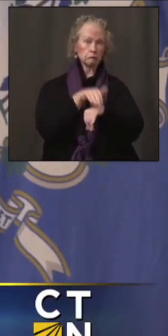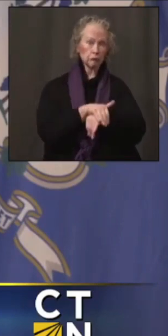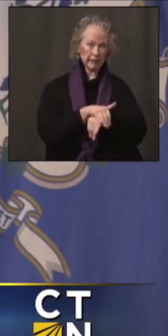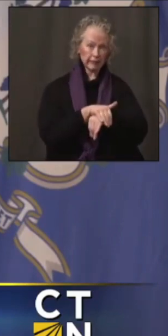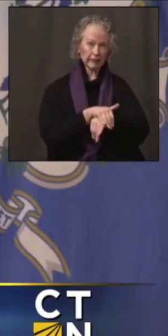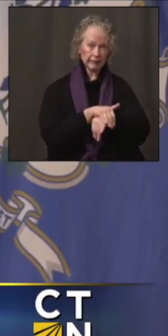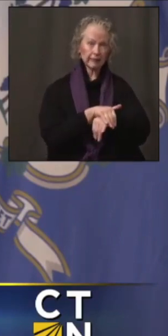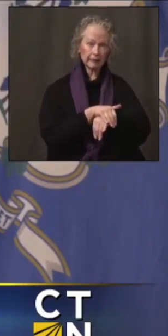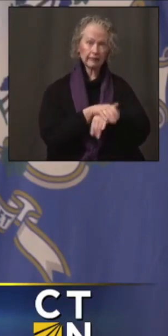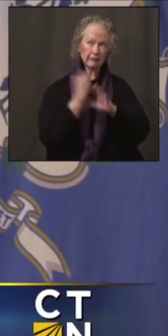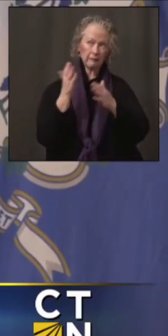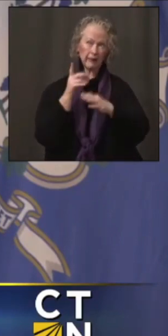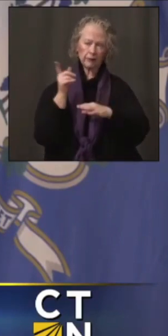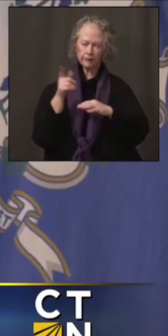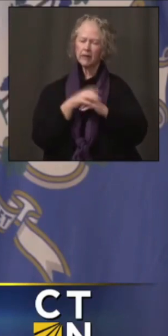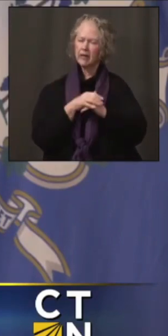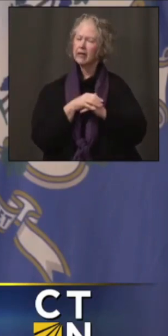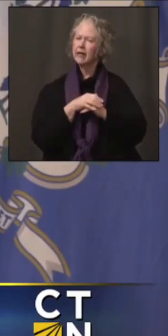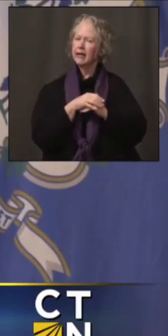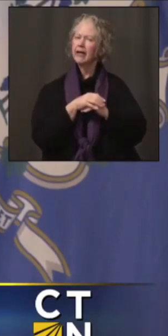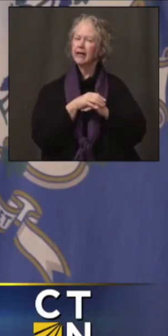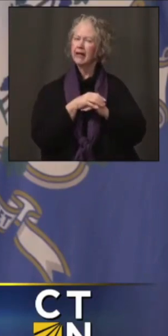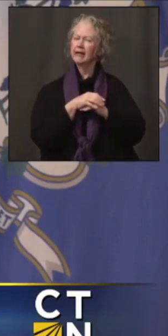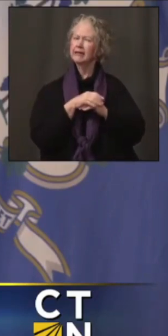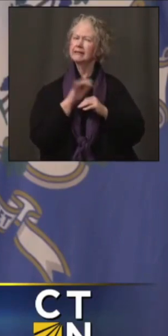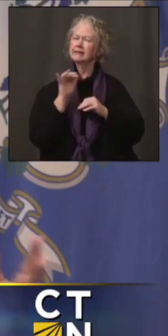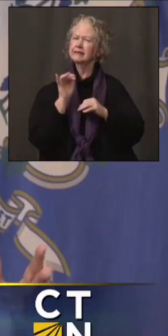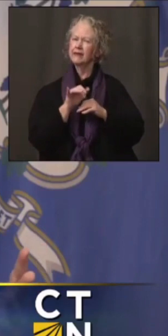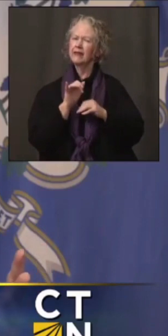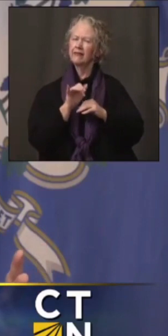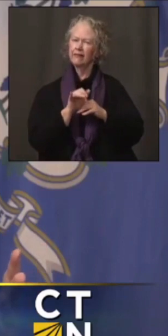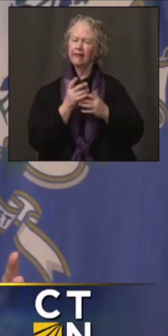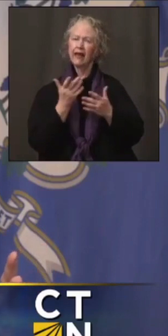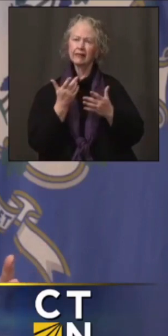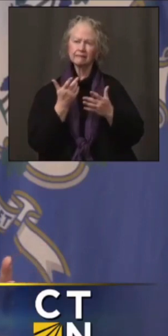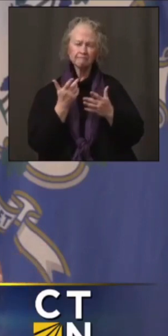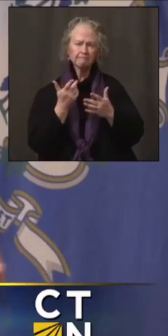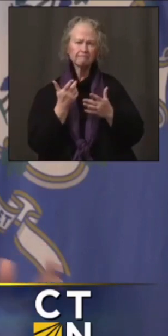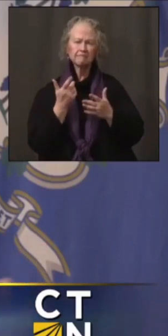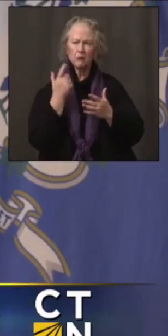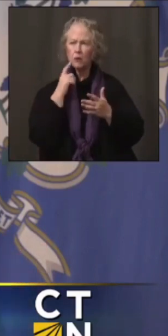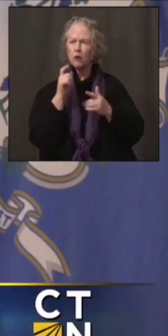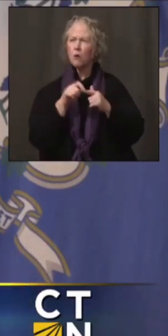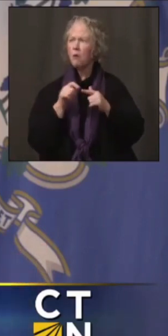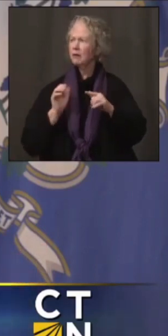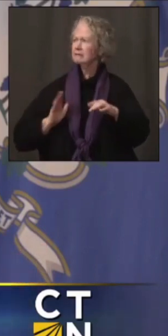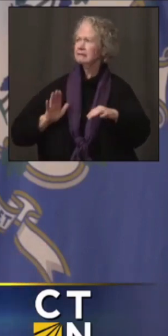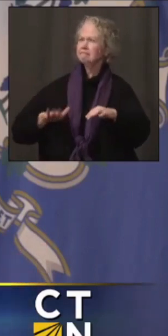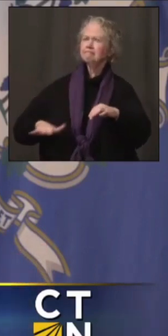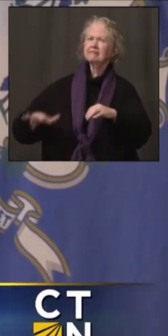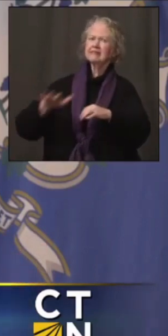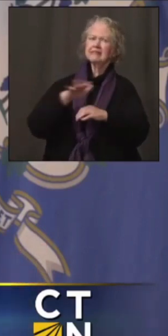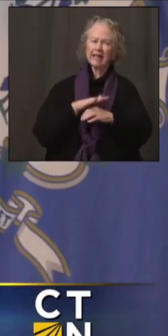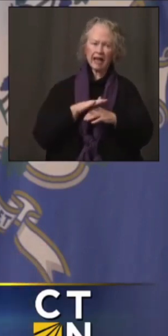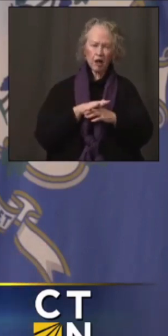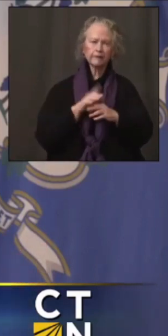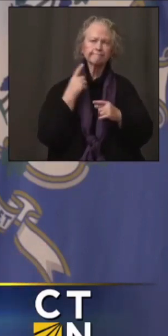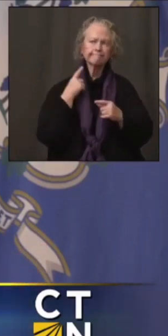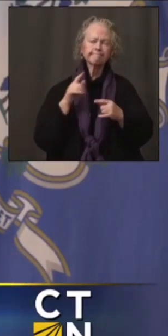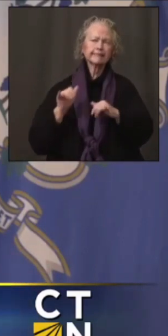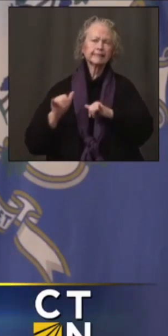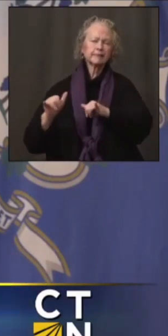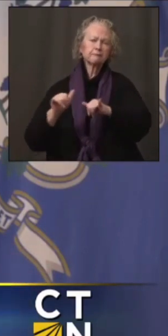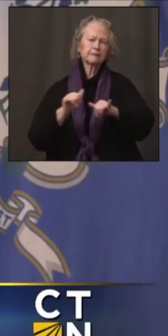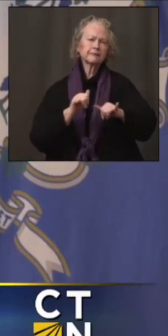virus out there, and that's obviously true of most of our states in the region, and we were not surprised.